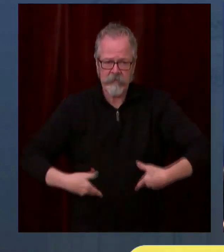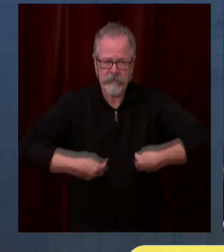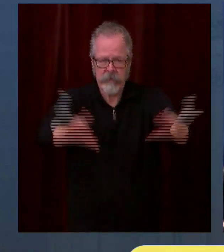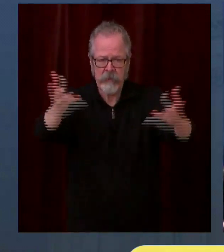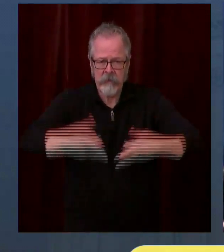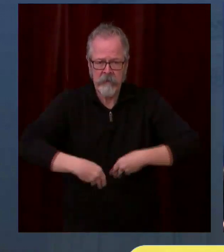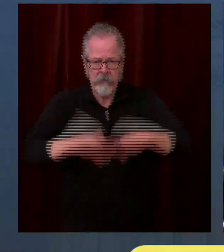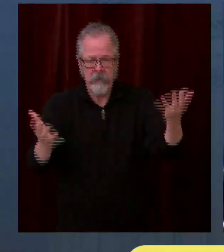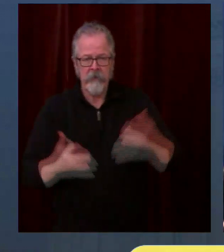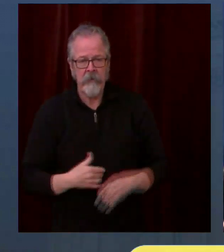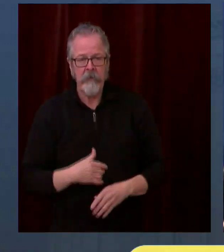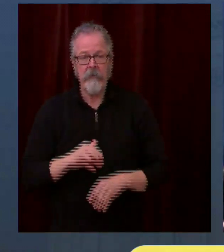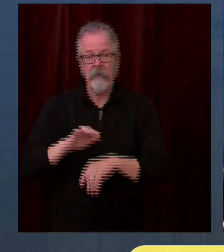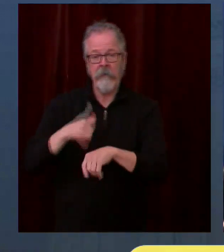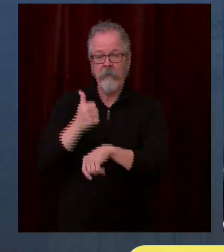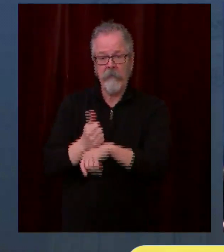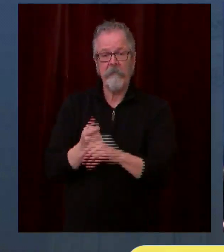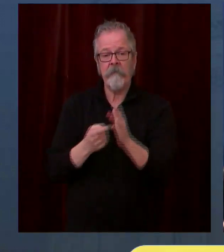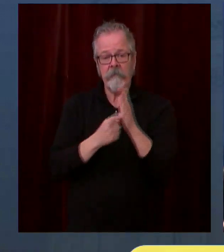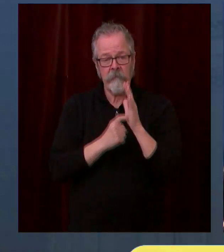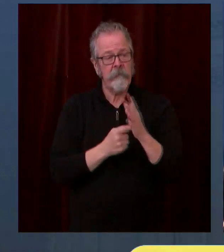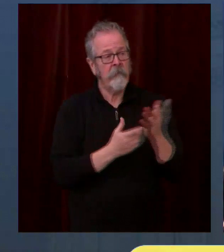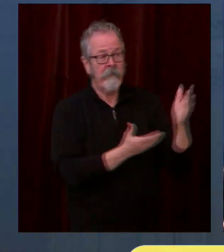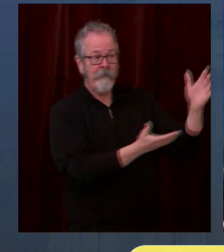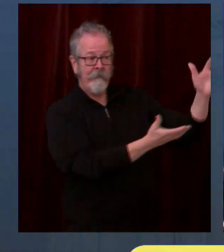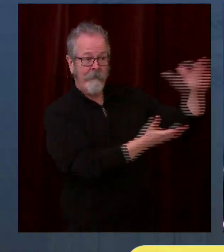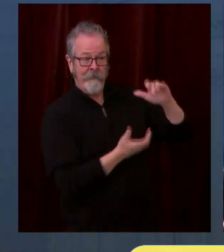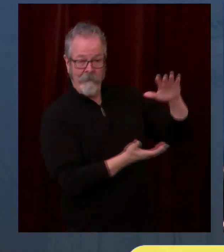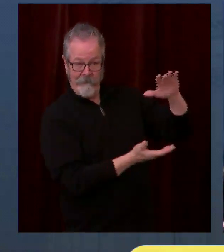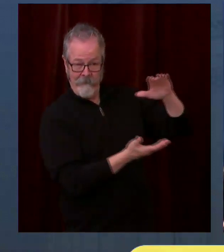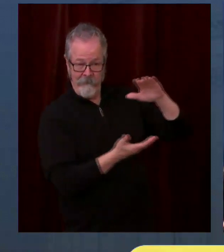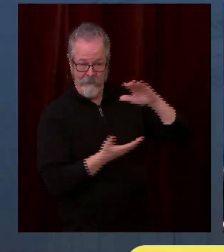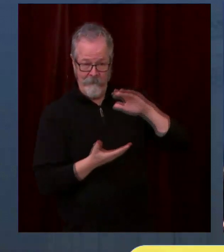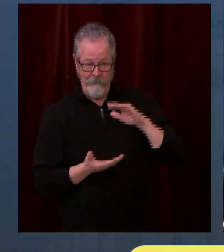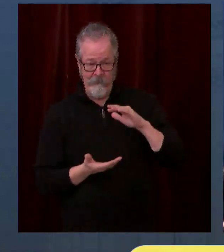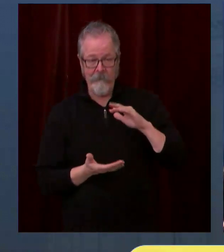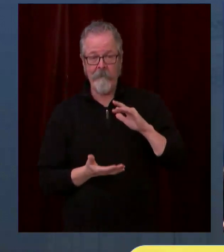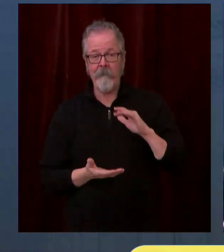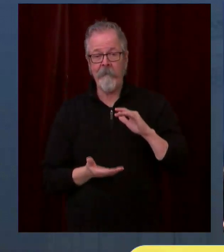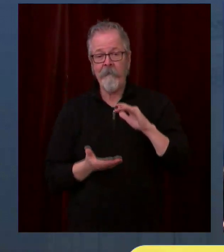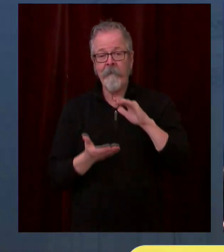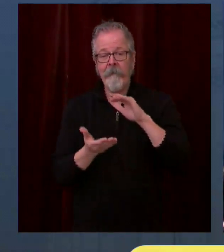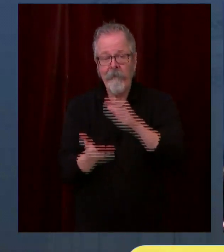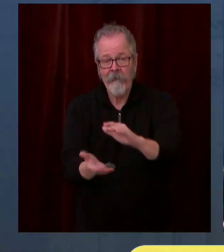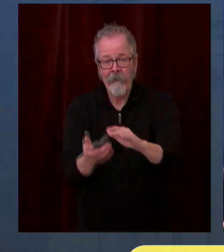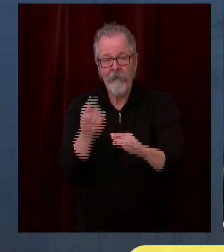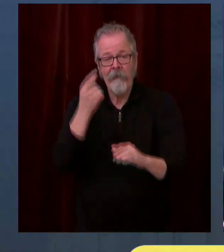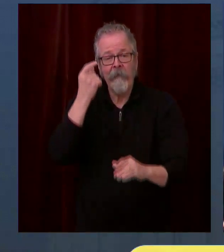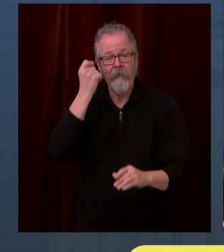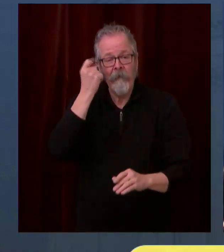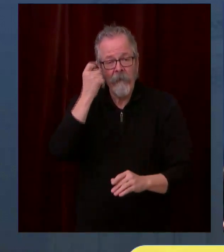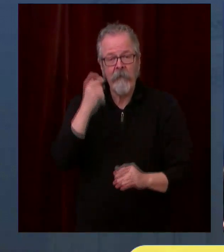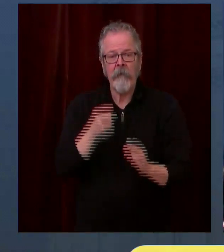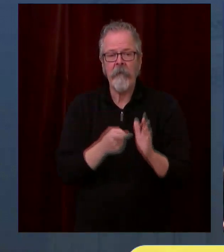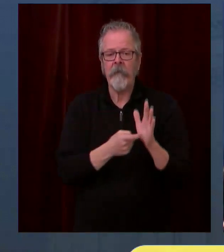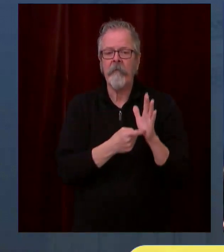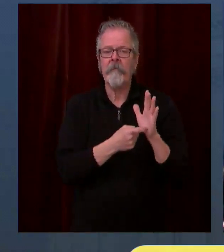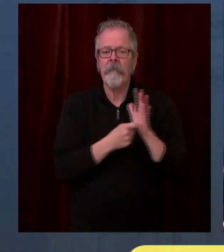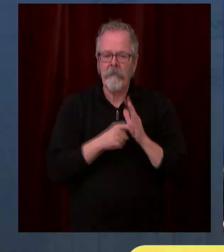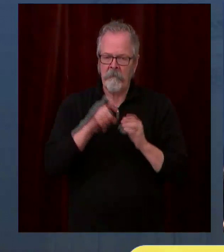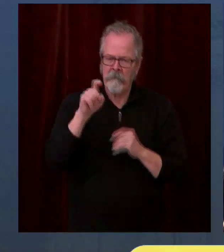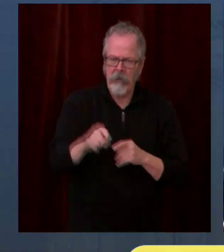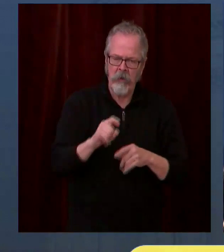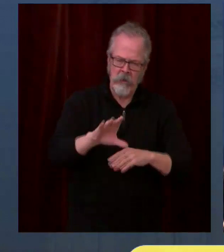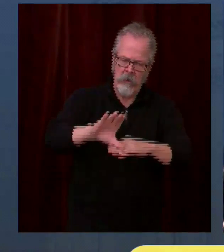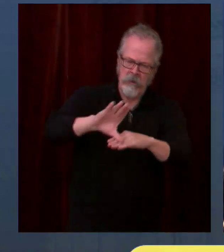% of future vaccine allocations are required to be administered in the first week after receipt. And